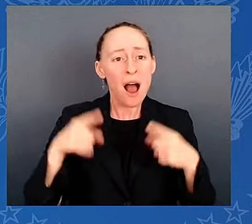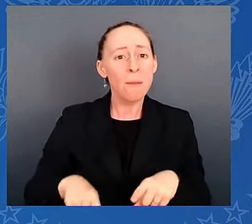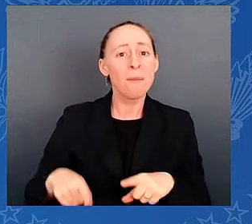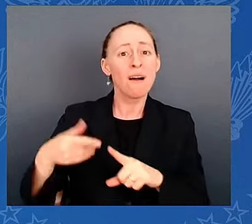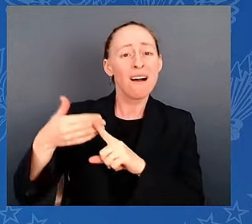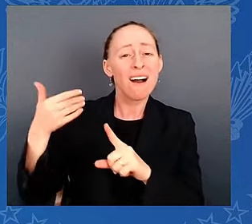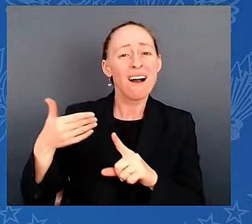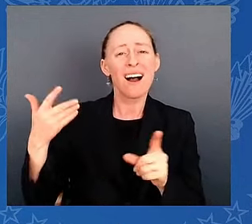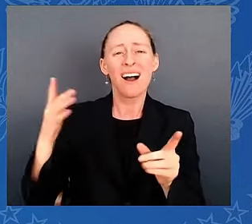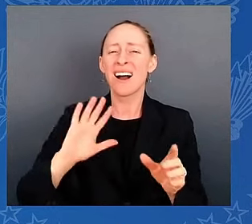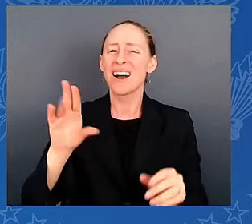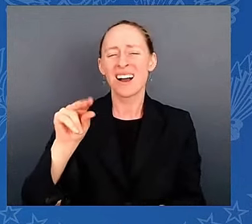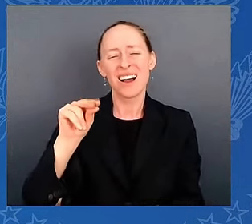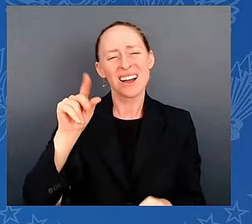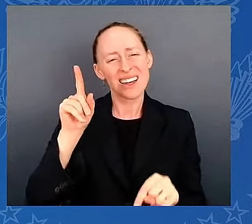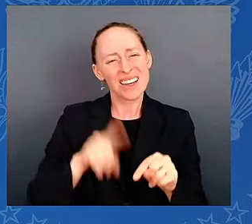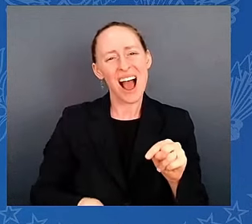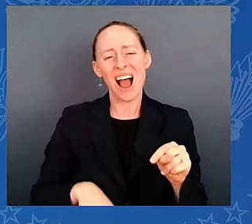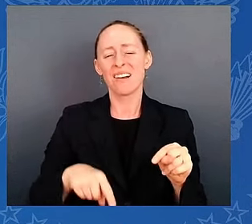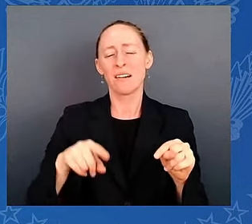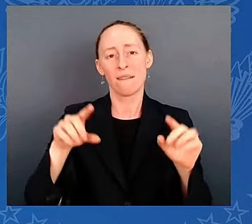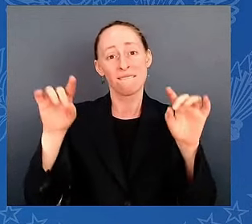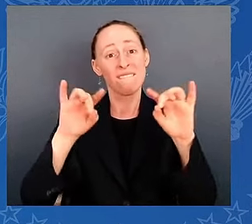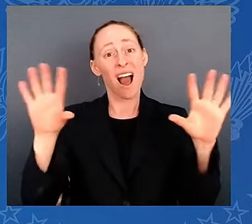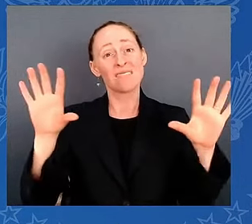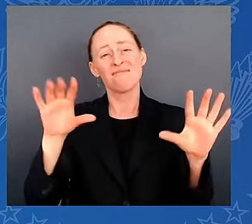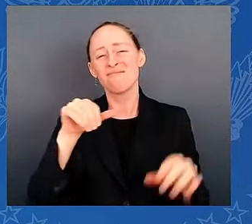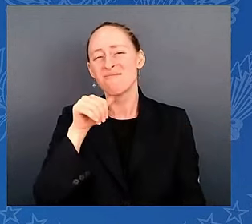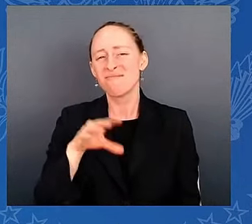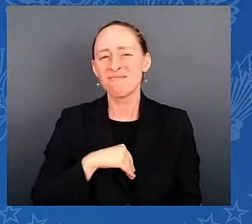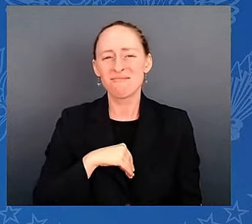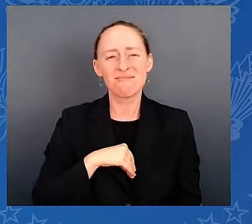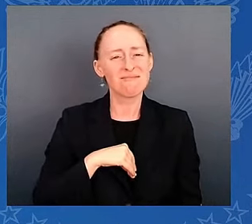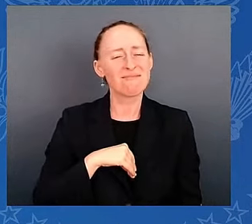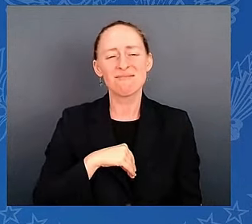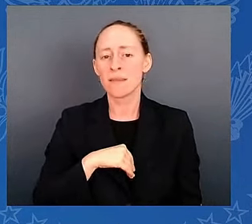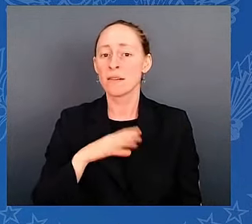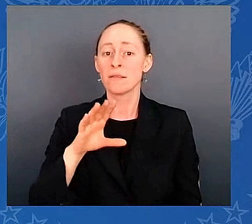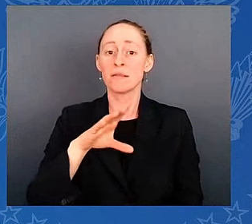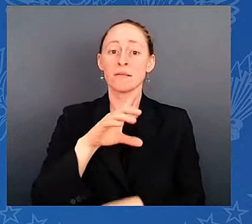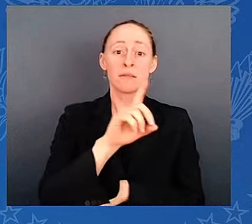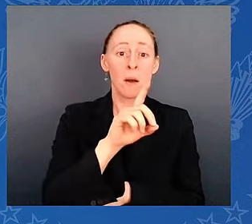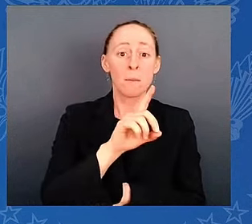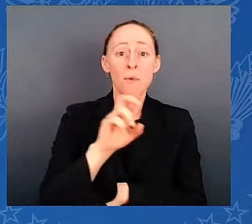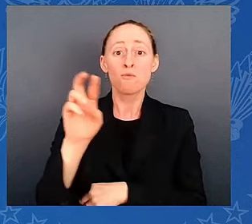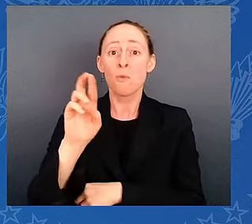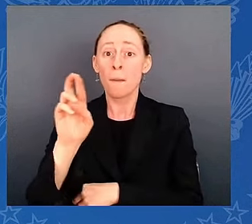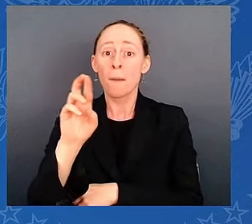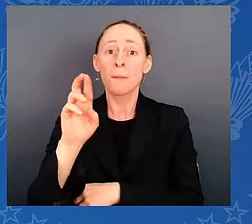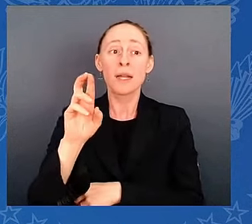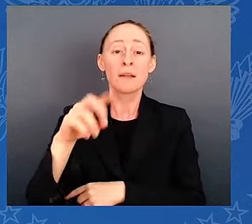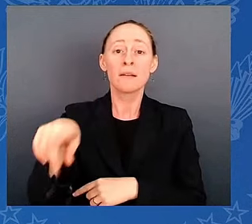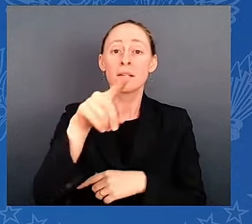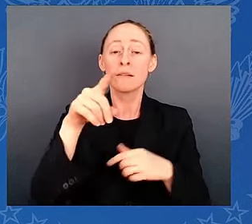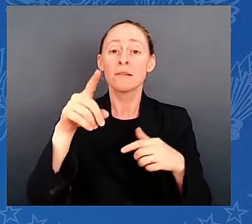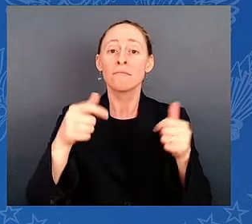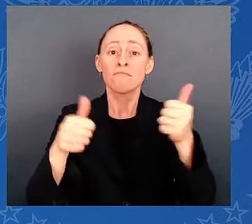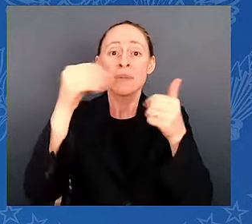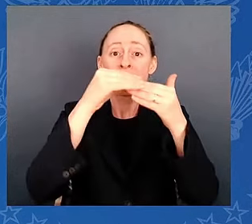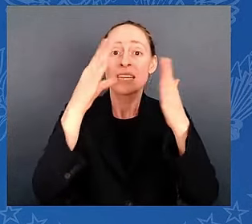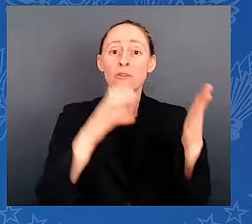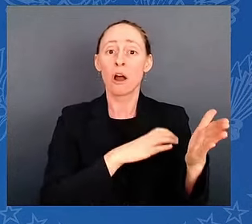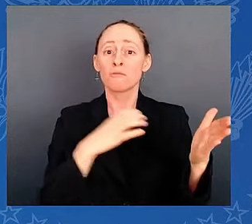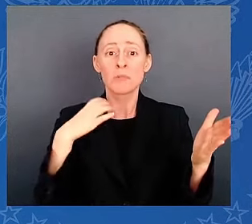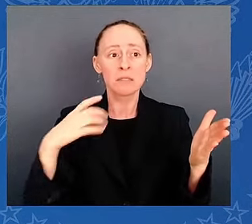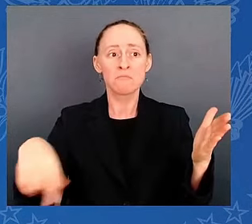Congress of both parties being targeted and shot, or a violent mob attacking the Capitol on January 6th, or a brutal attack on the spouse